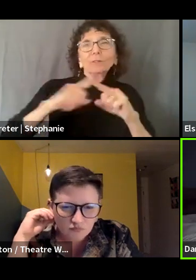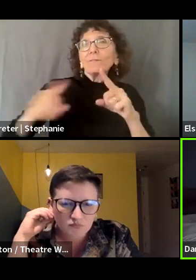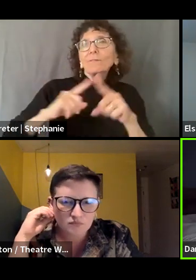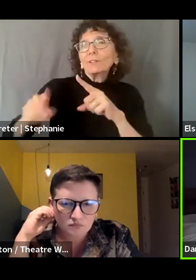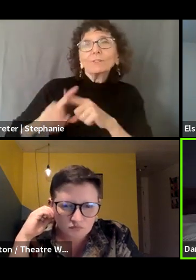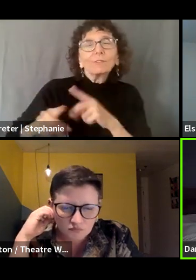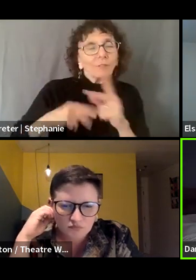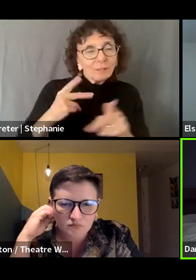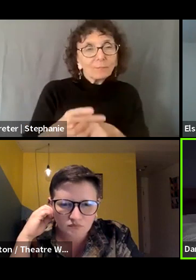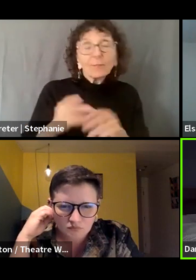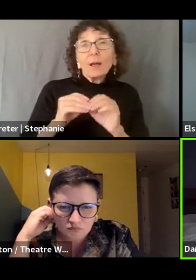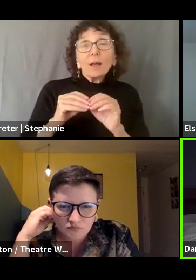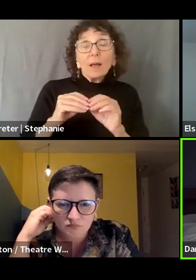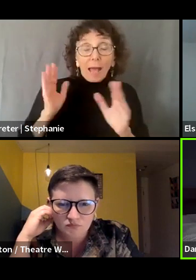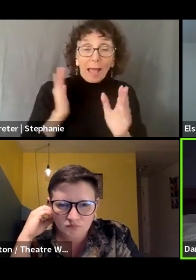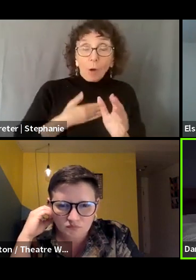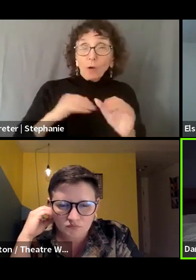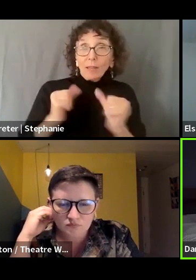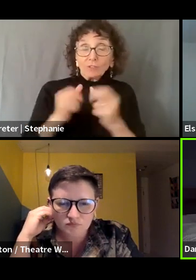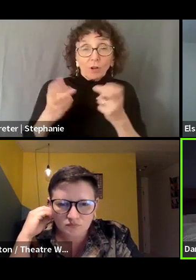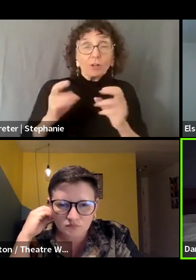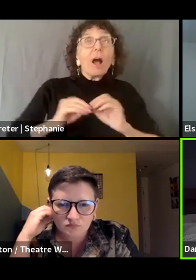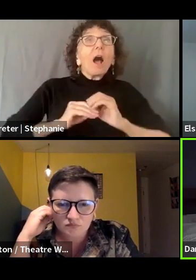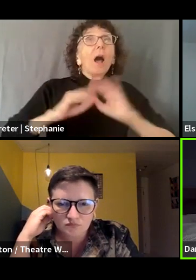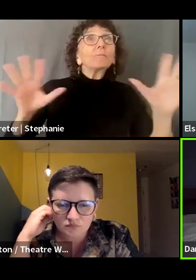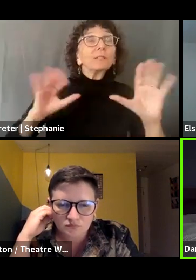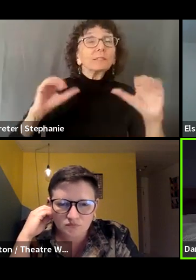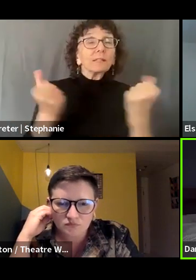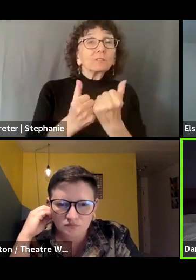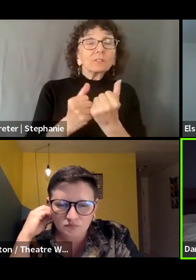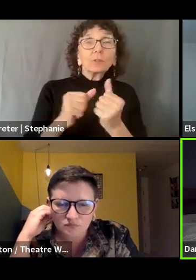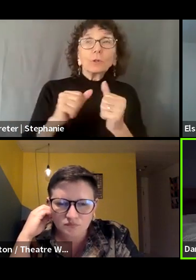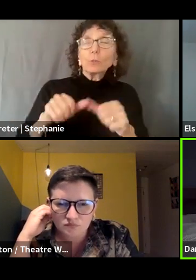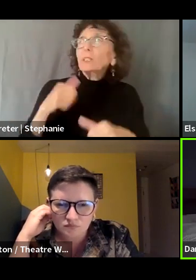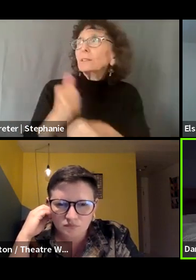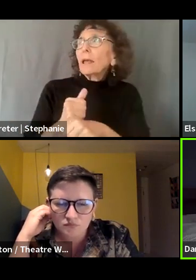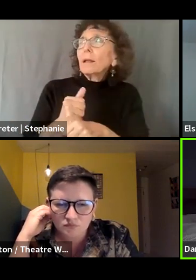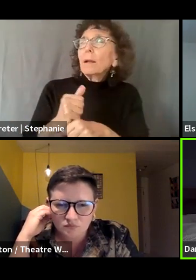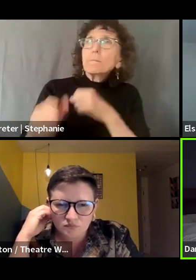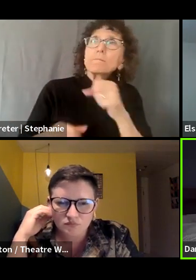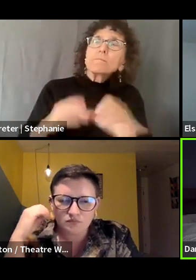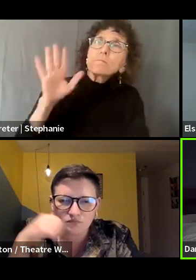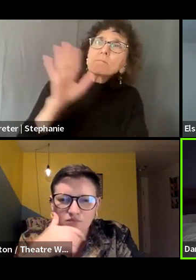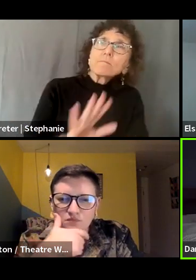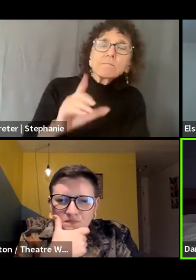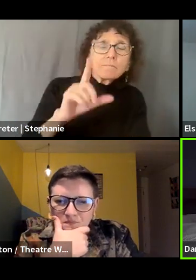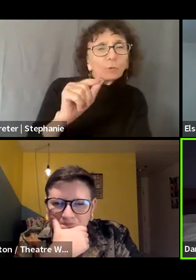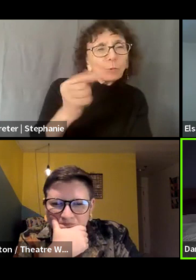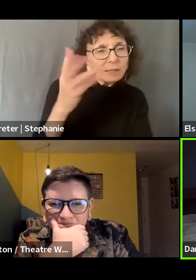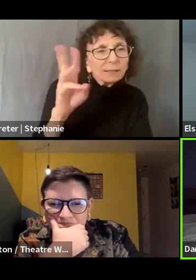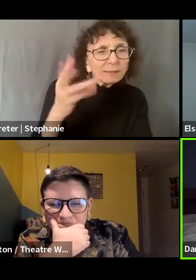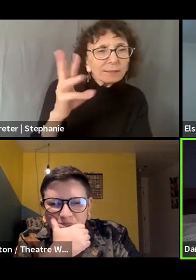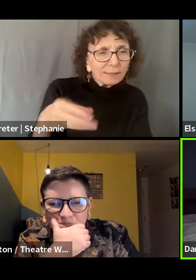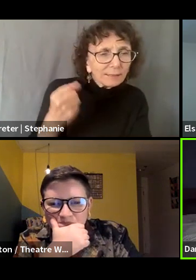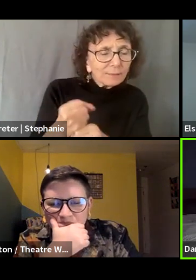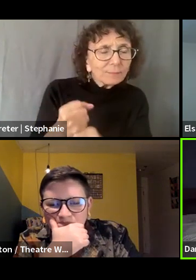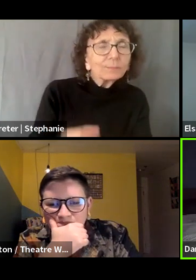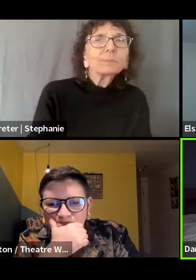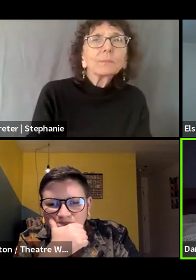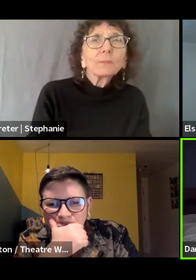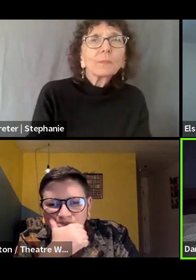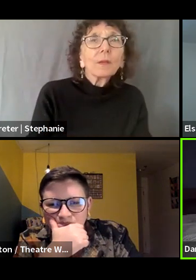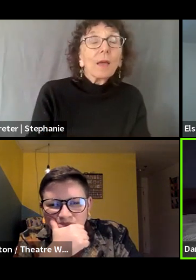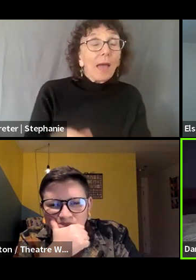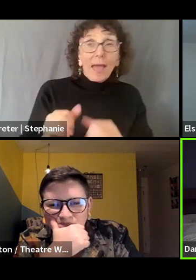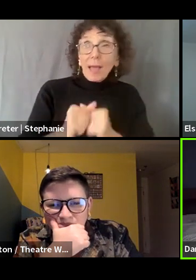agency itself. We've been around since about 2016. Um, and, uh, you know, we started in a way